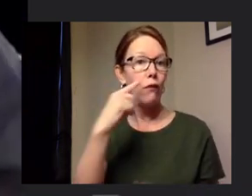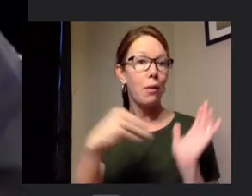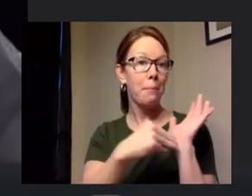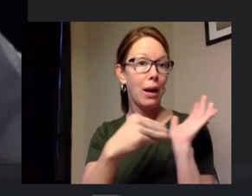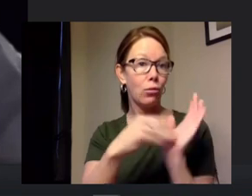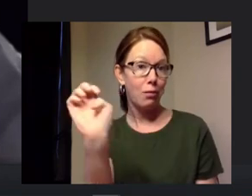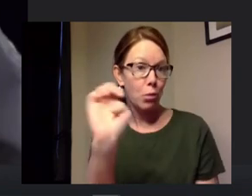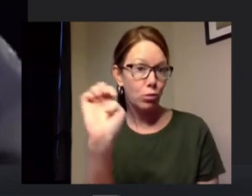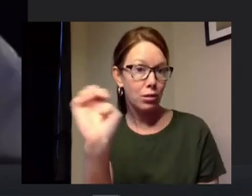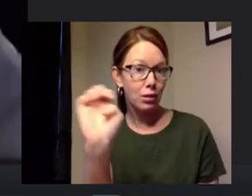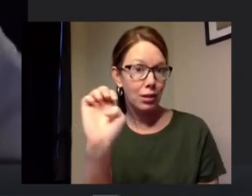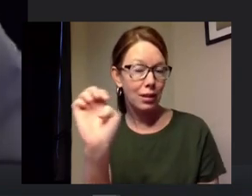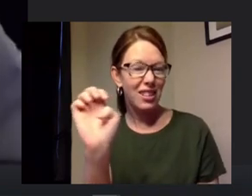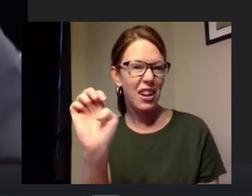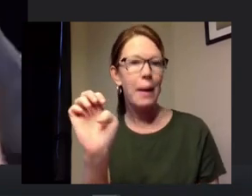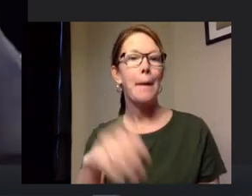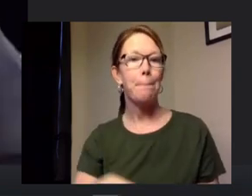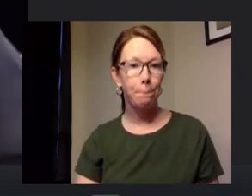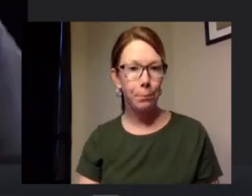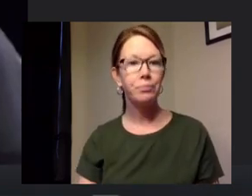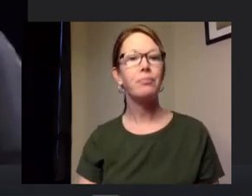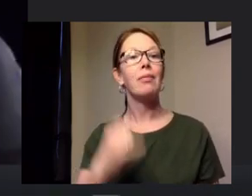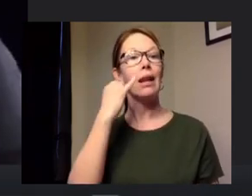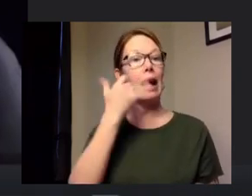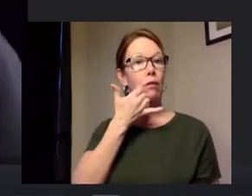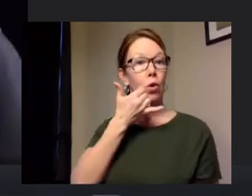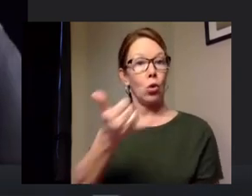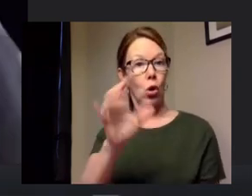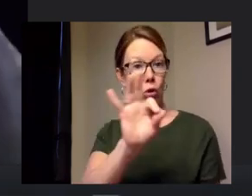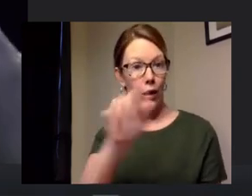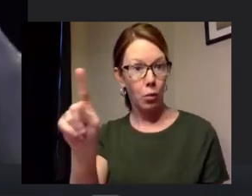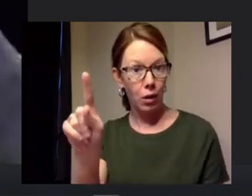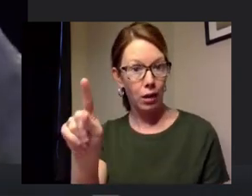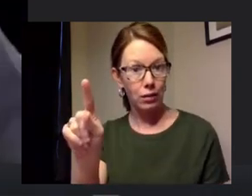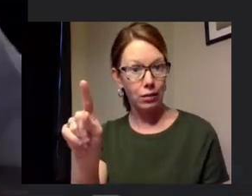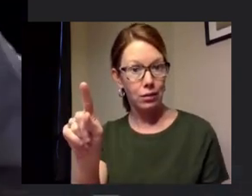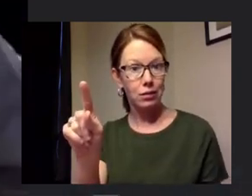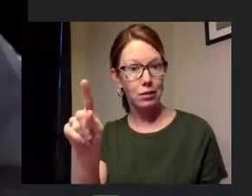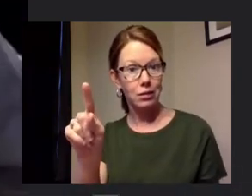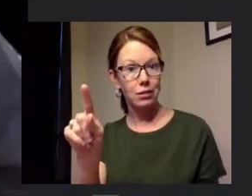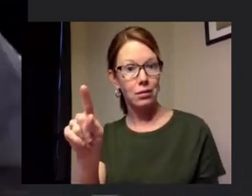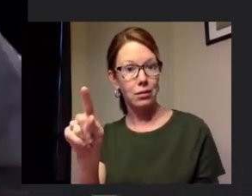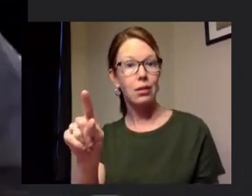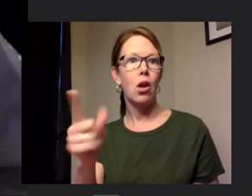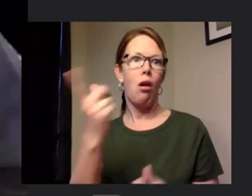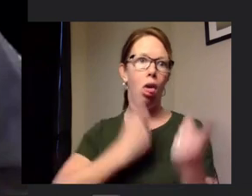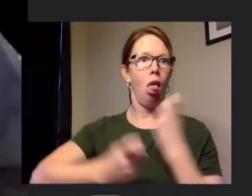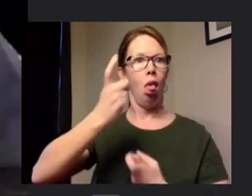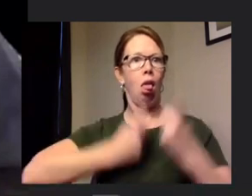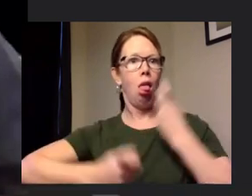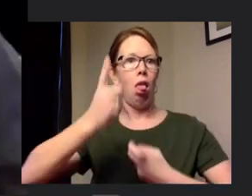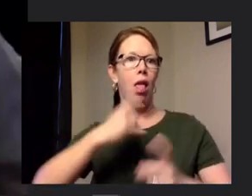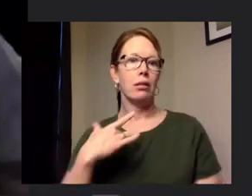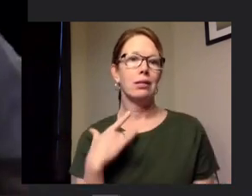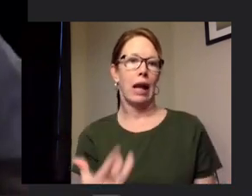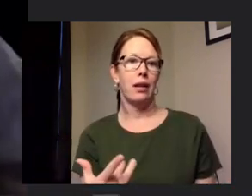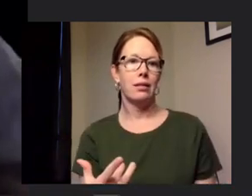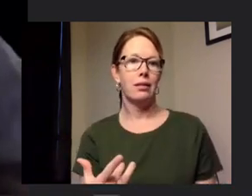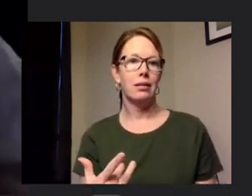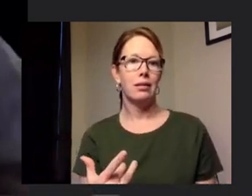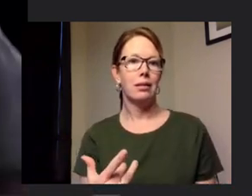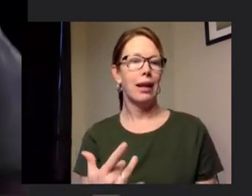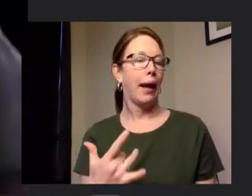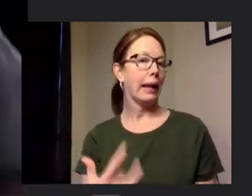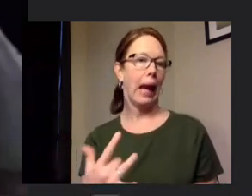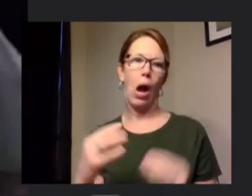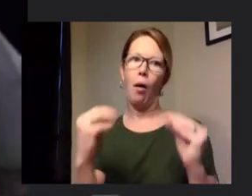um if you've called 9-1-1 in the last few years you know you get you get asked a lot of questions now they're going to ask you even